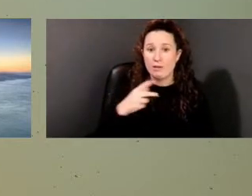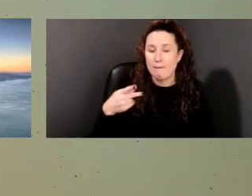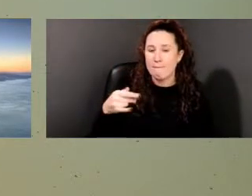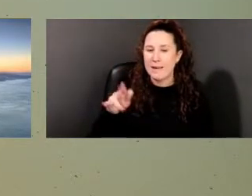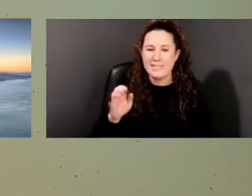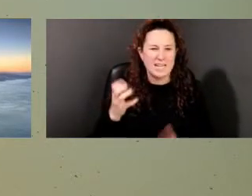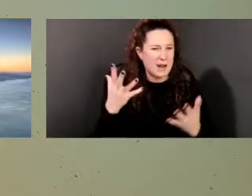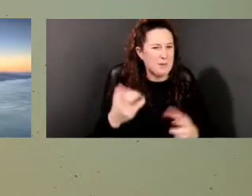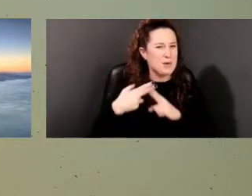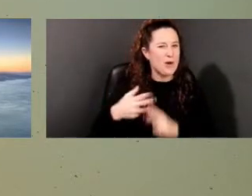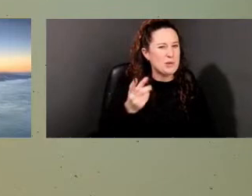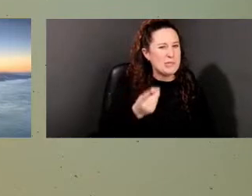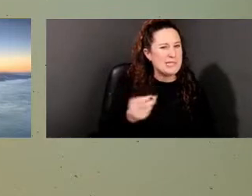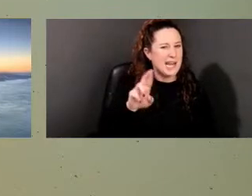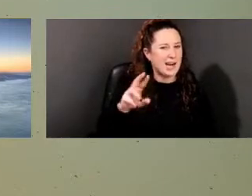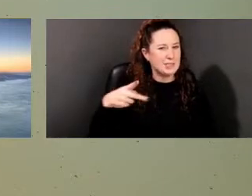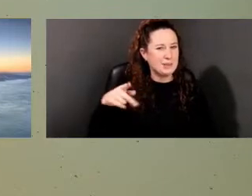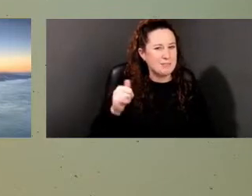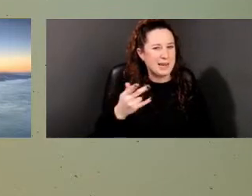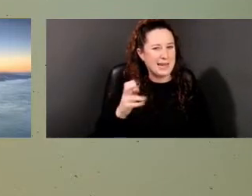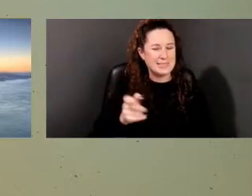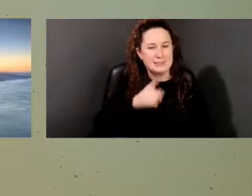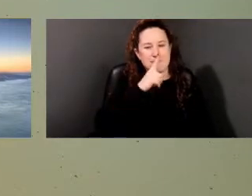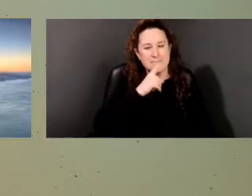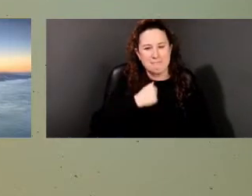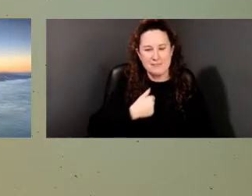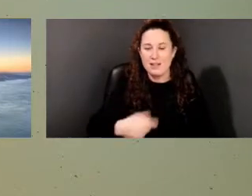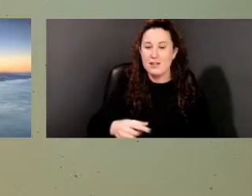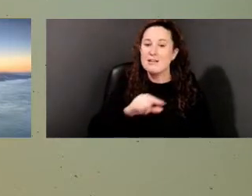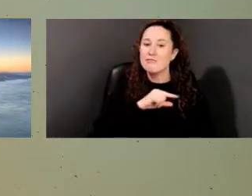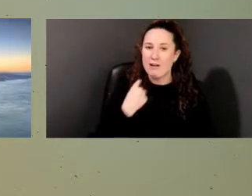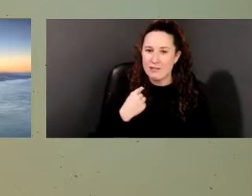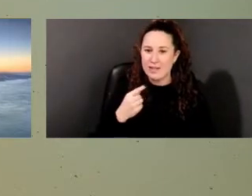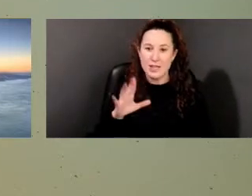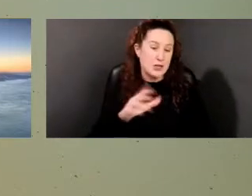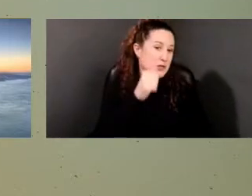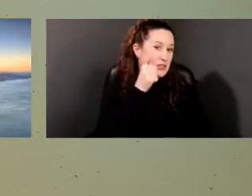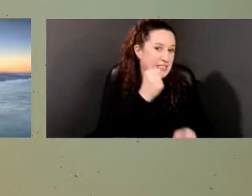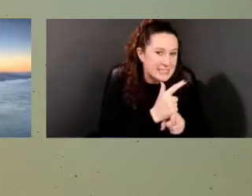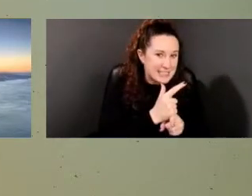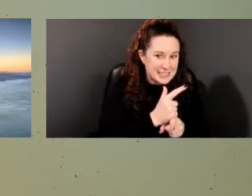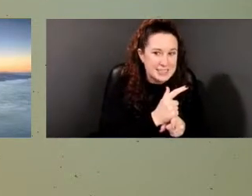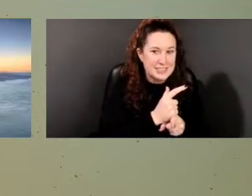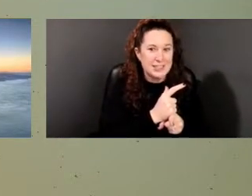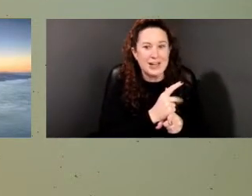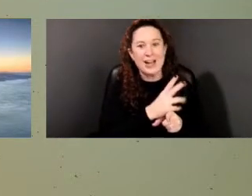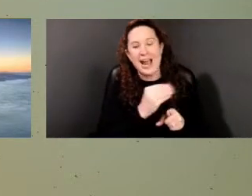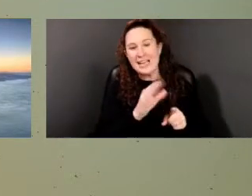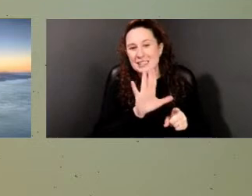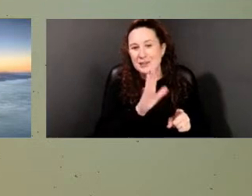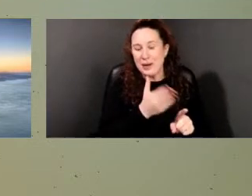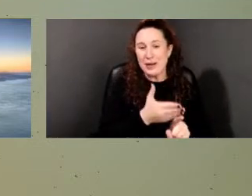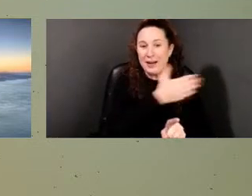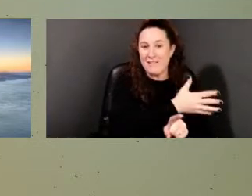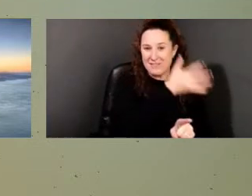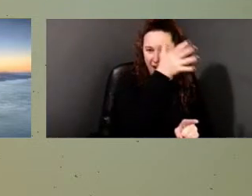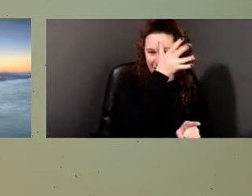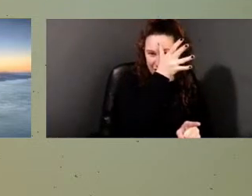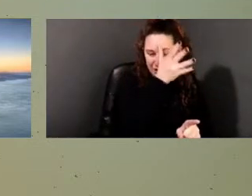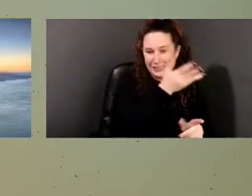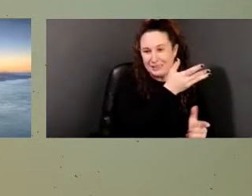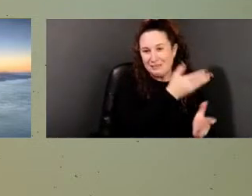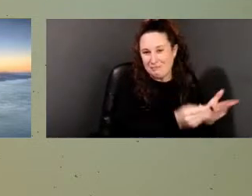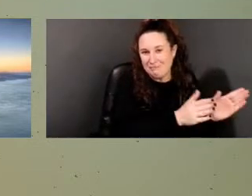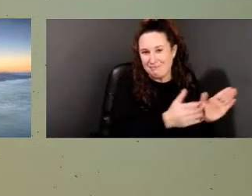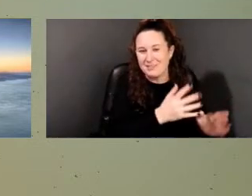you Dr. Page, I guess, for your sister and your late father. We appreciate you being part of